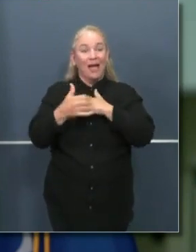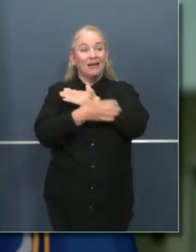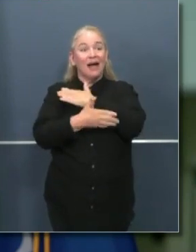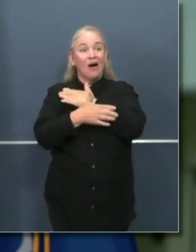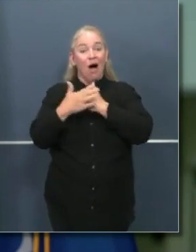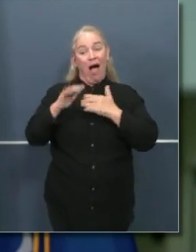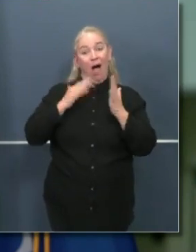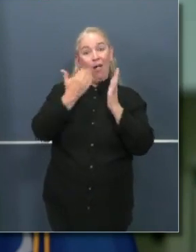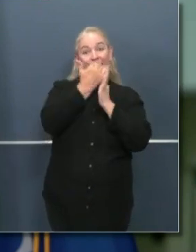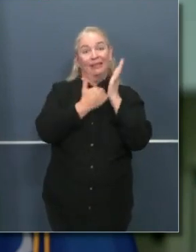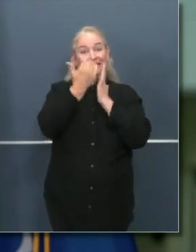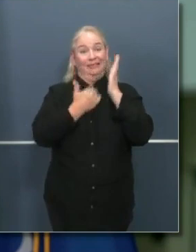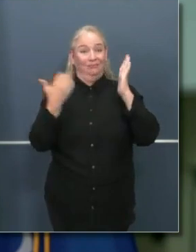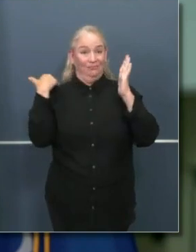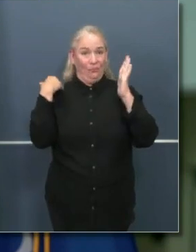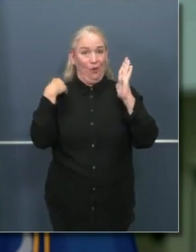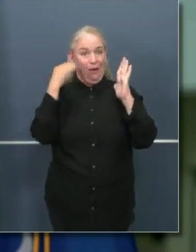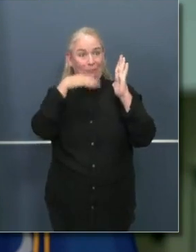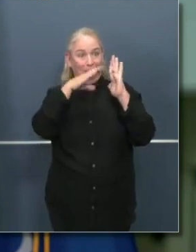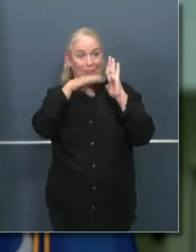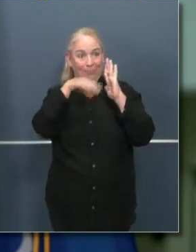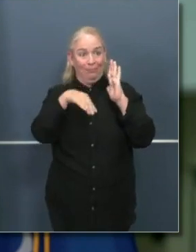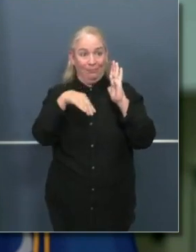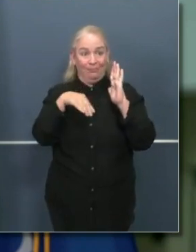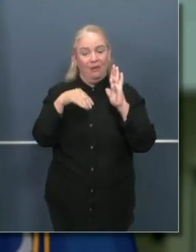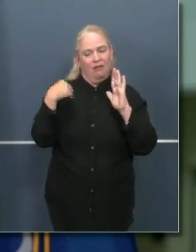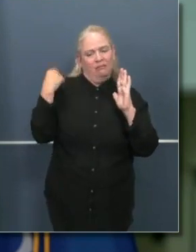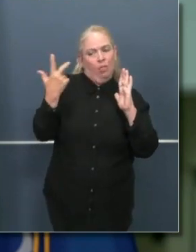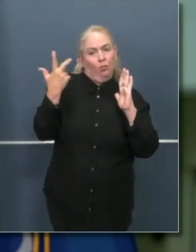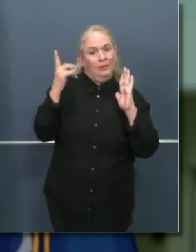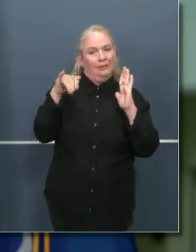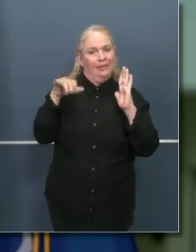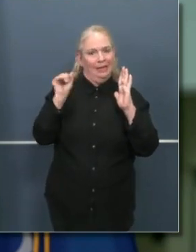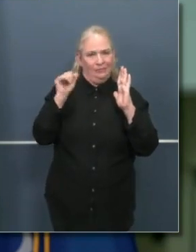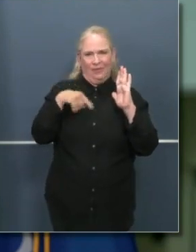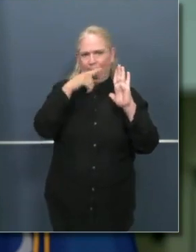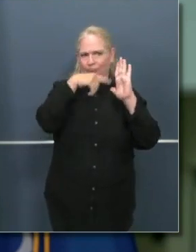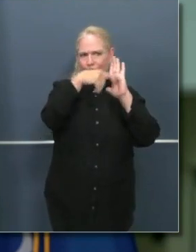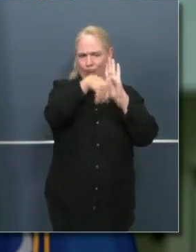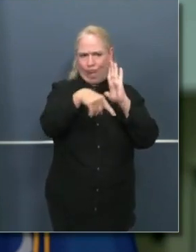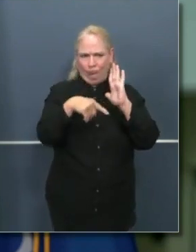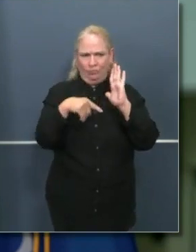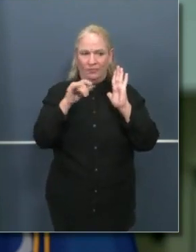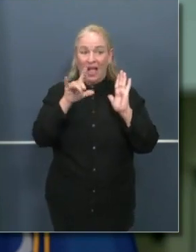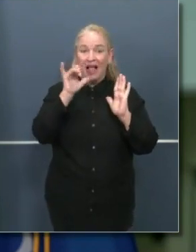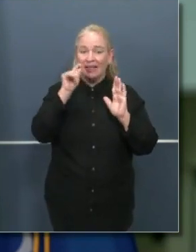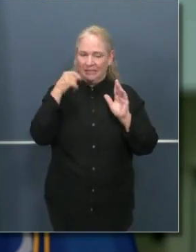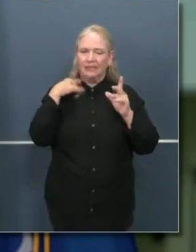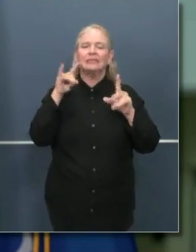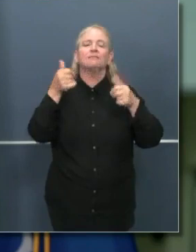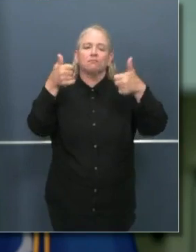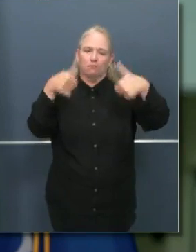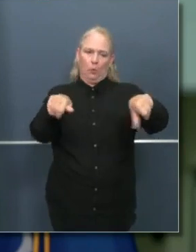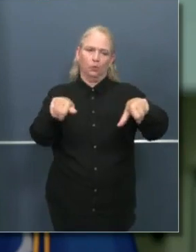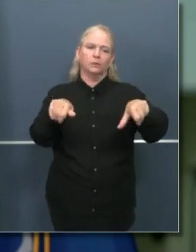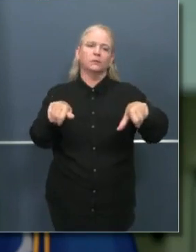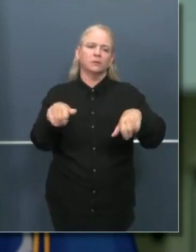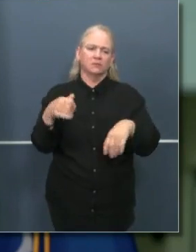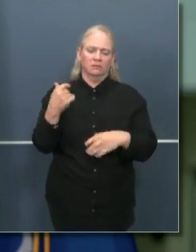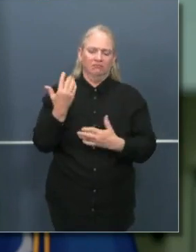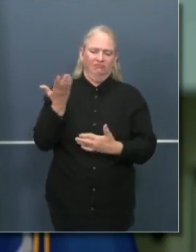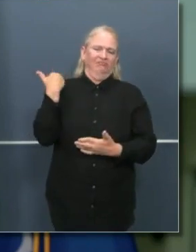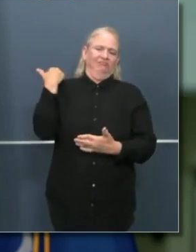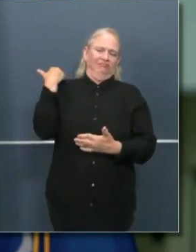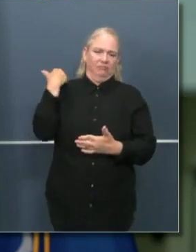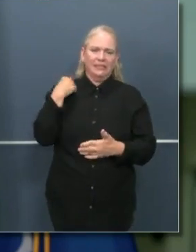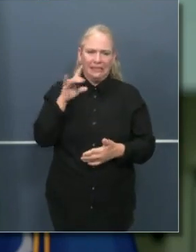three-plus days, a monitoring list that we put out a number of weeks ago. When I last left you on Thursday, there were 19